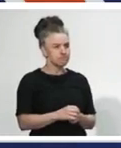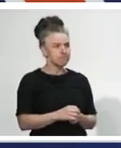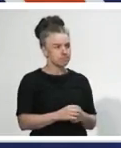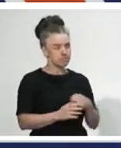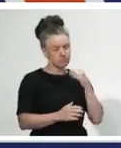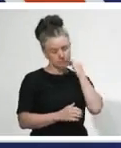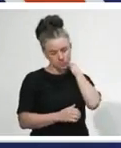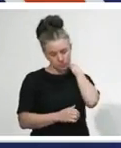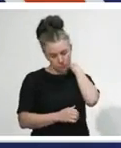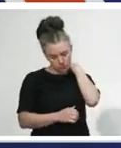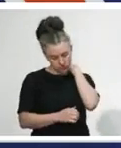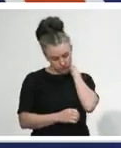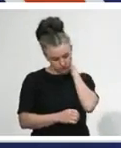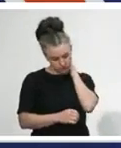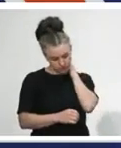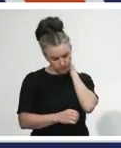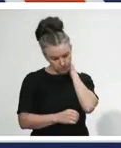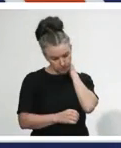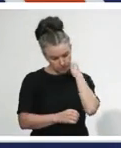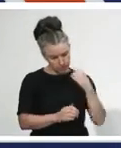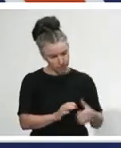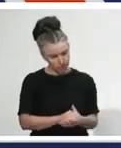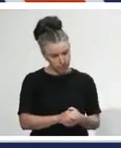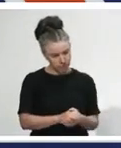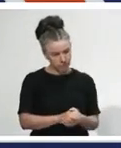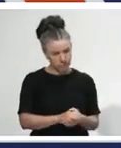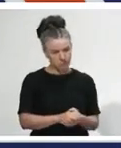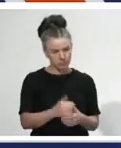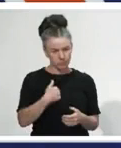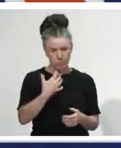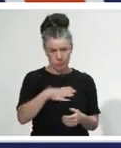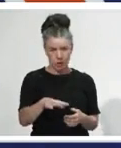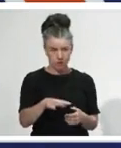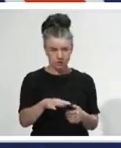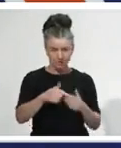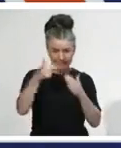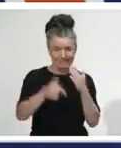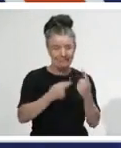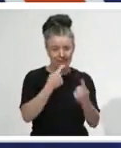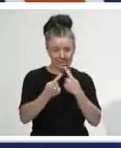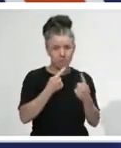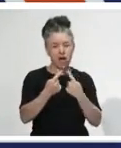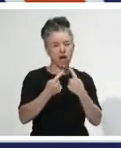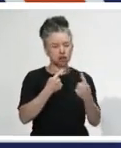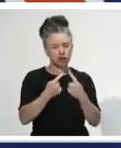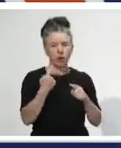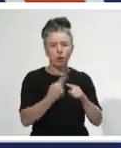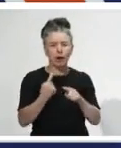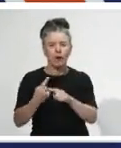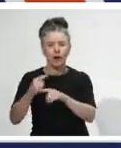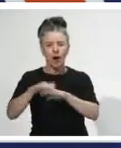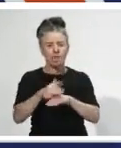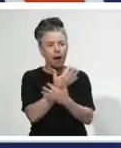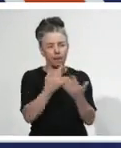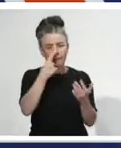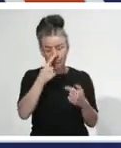happening with our benefits at a more rapid pace so we are trying to tune that out more frequently. I would really need